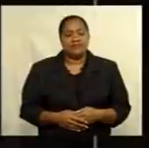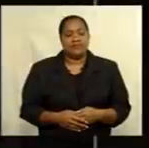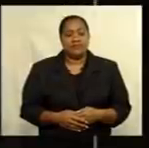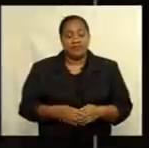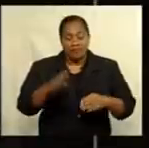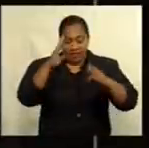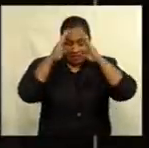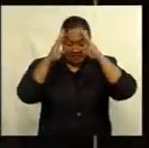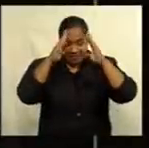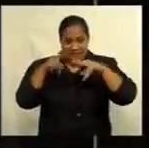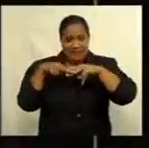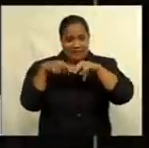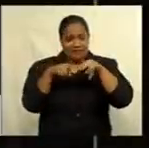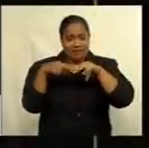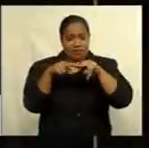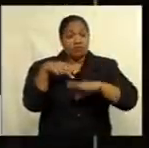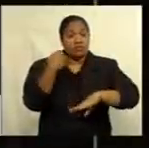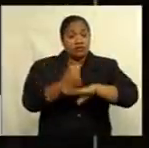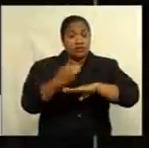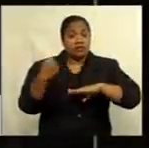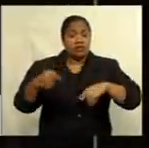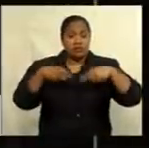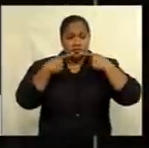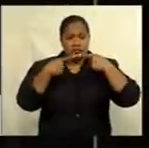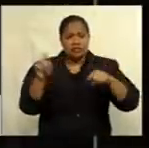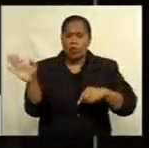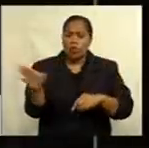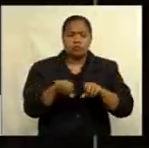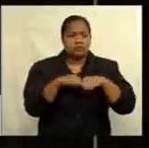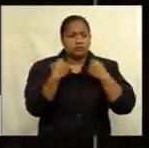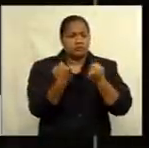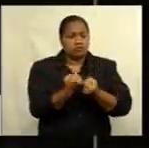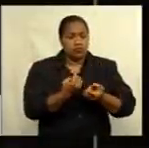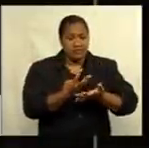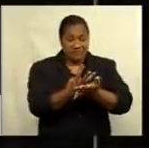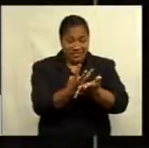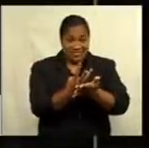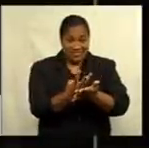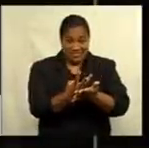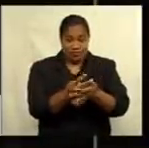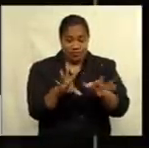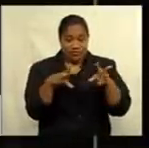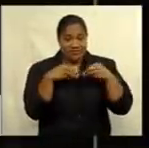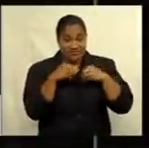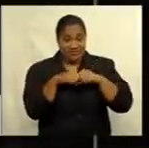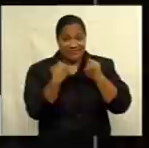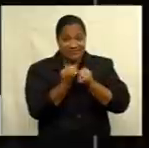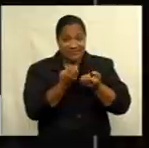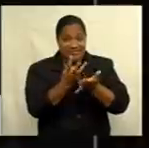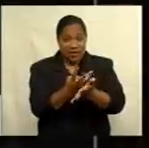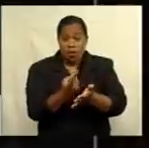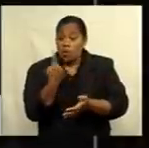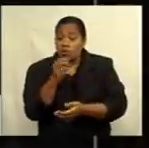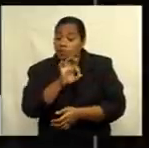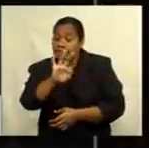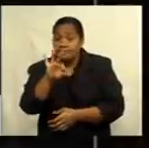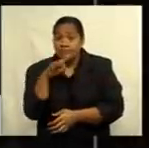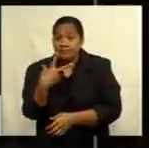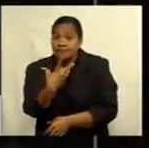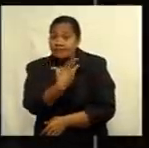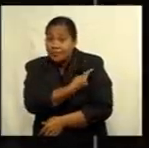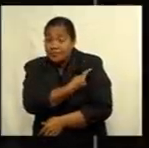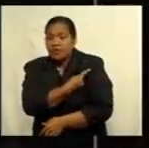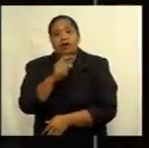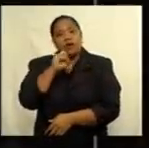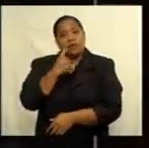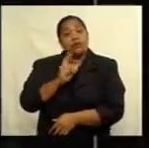Kulunaka, Fiji. The government has announced that all social welfare recipients who have not been vaccinated will soon lose out on